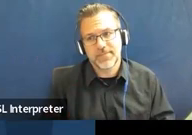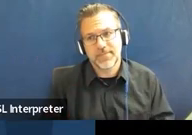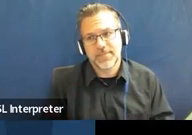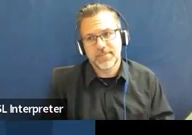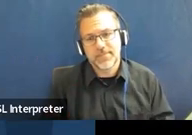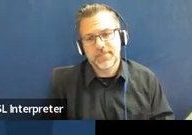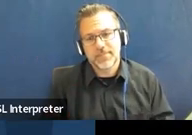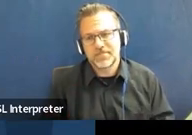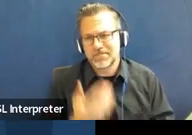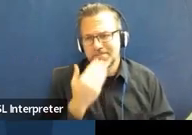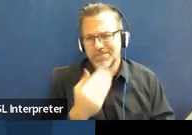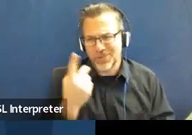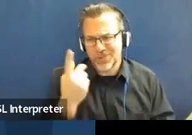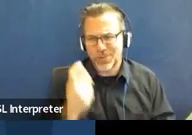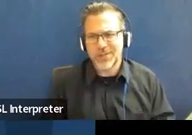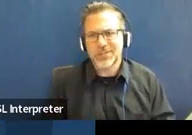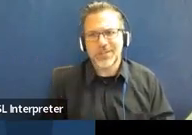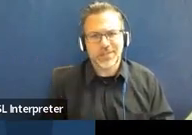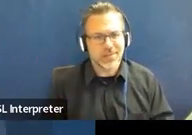Good questions.